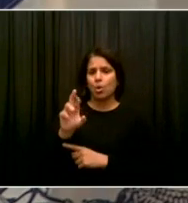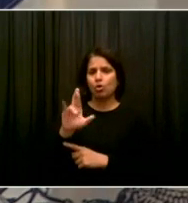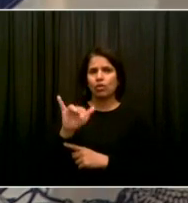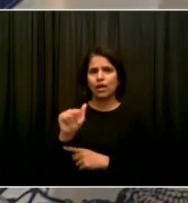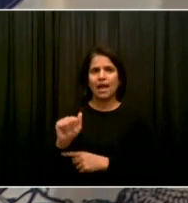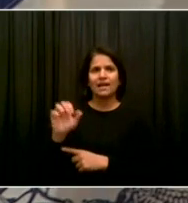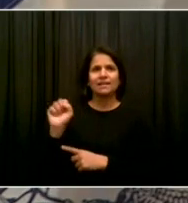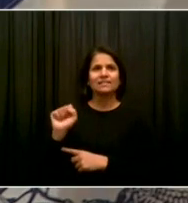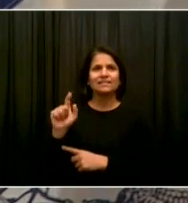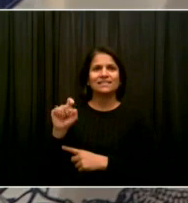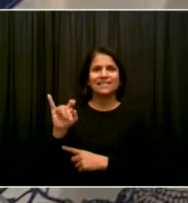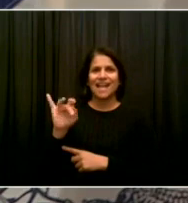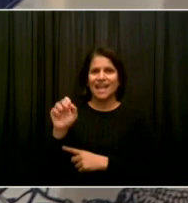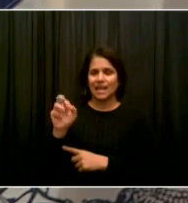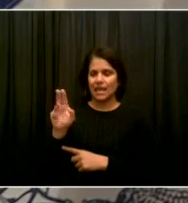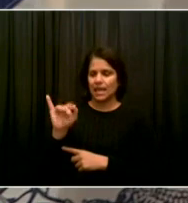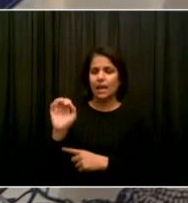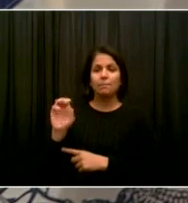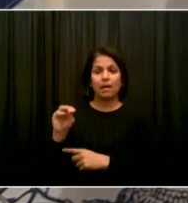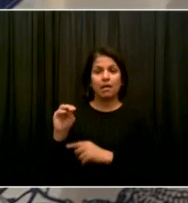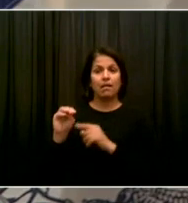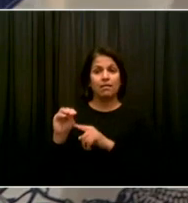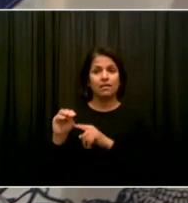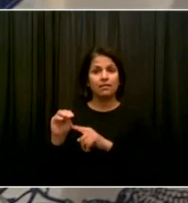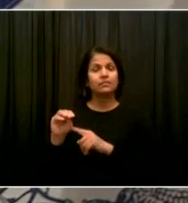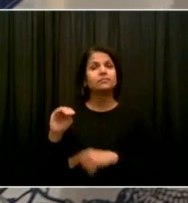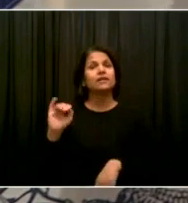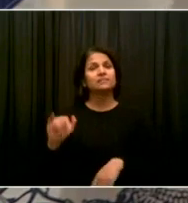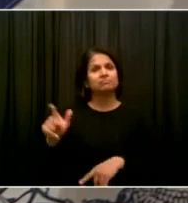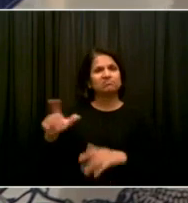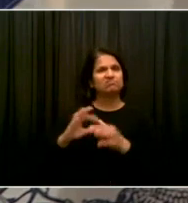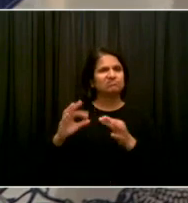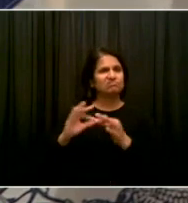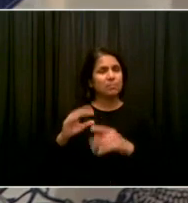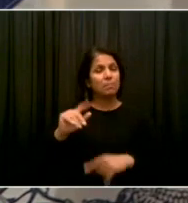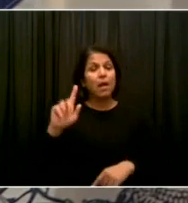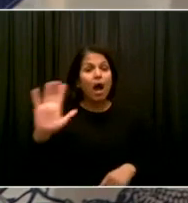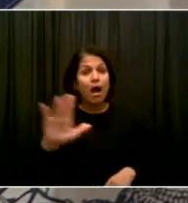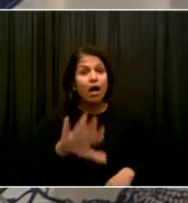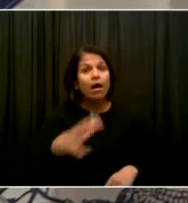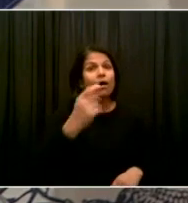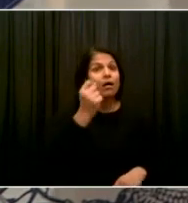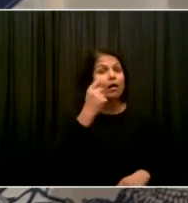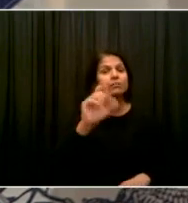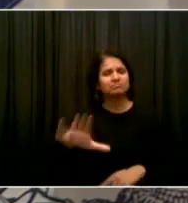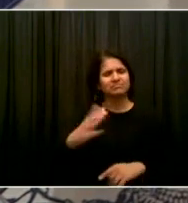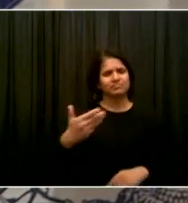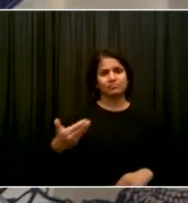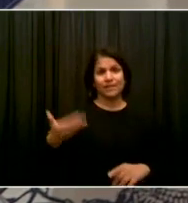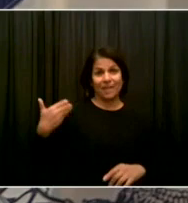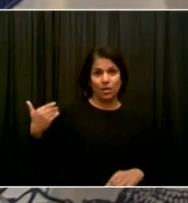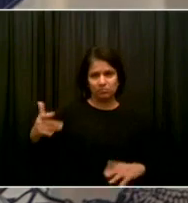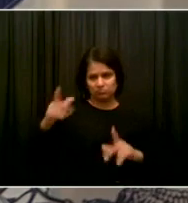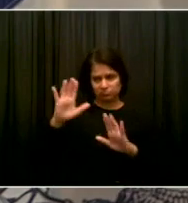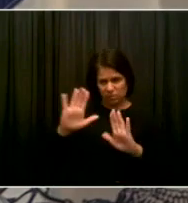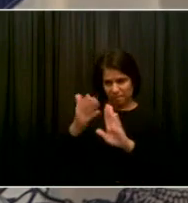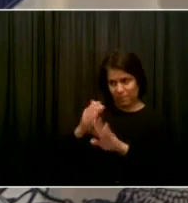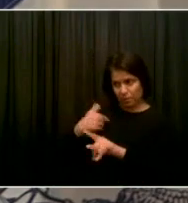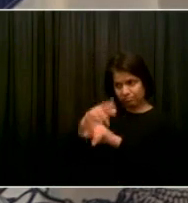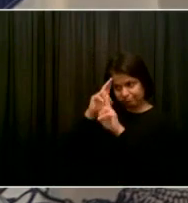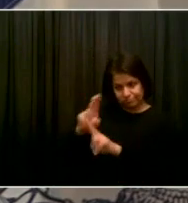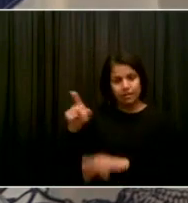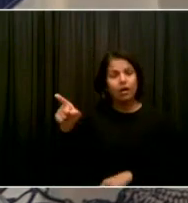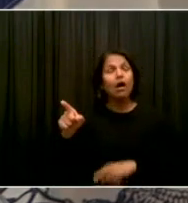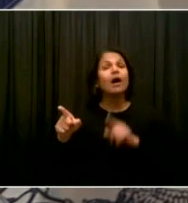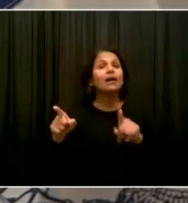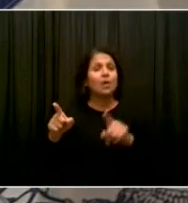and I'm going to provide this honor to her. But before I do, I want to turn to someone who is my